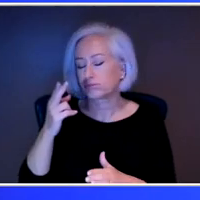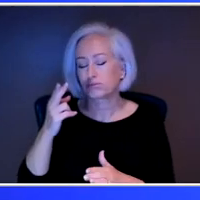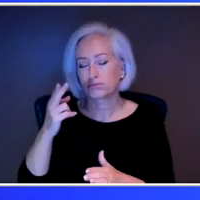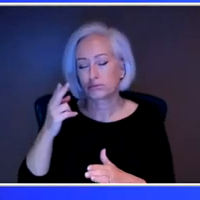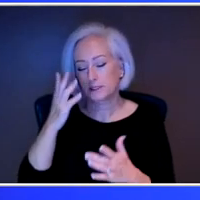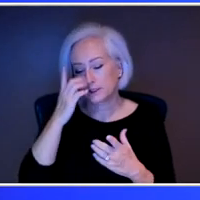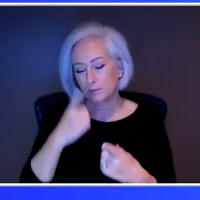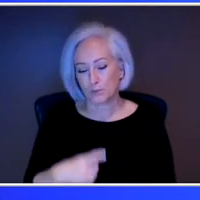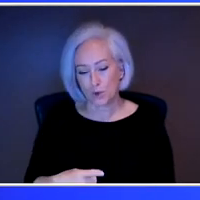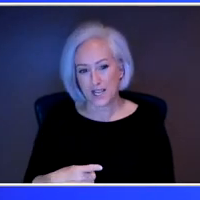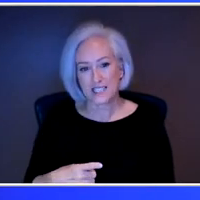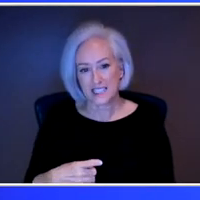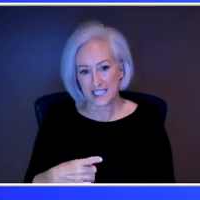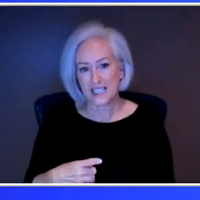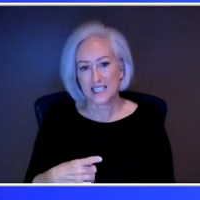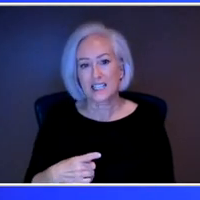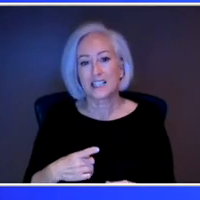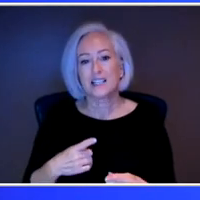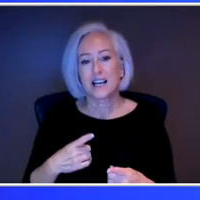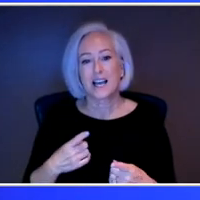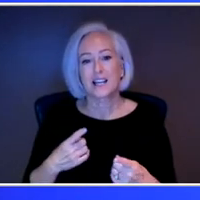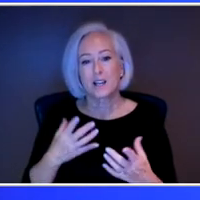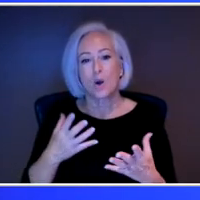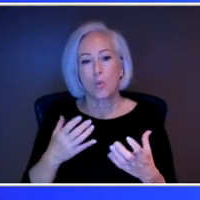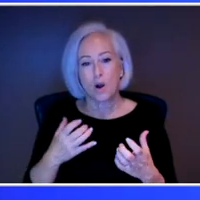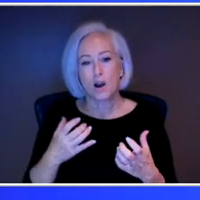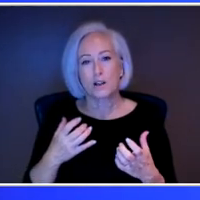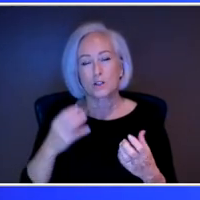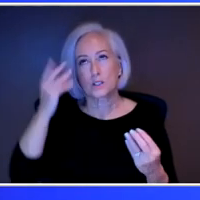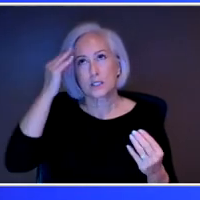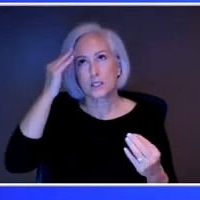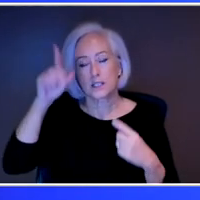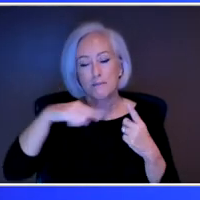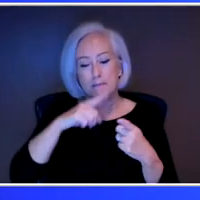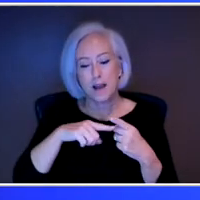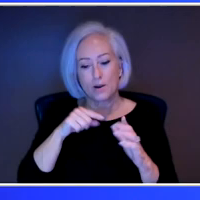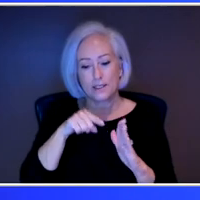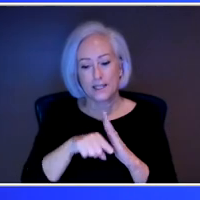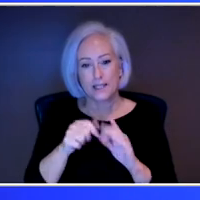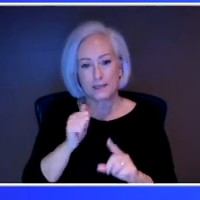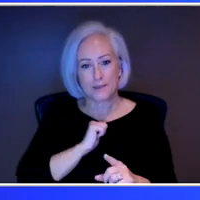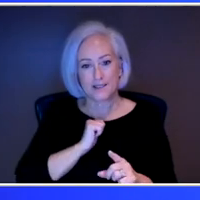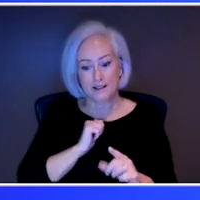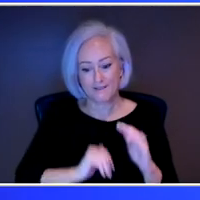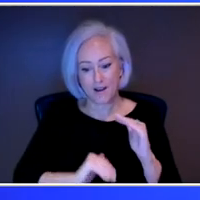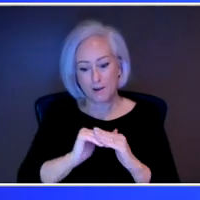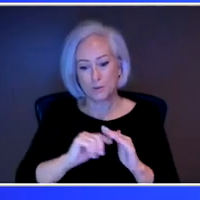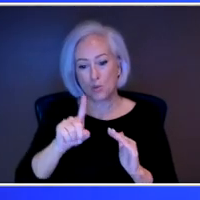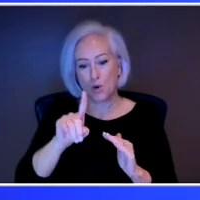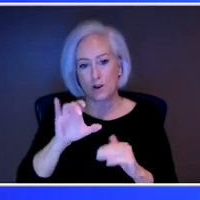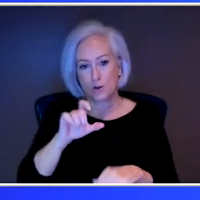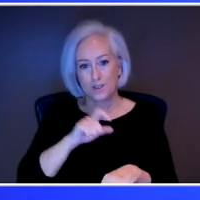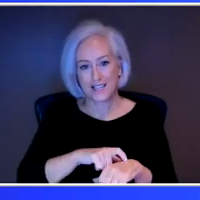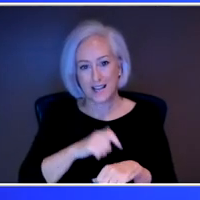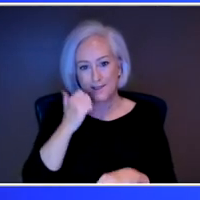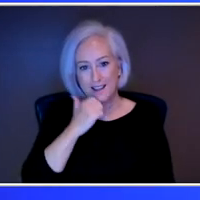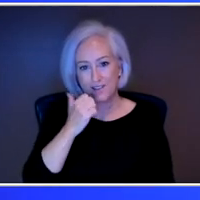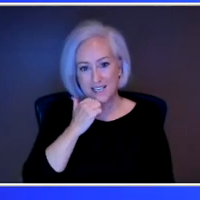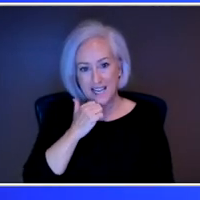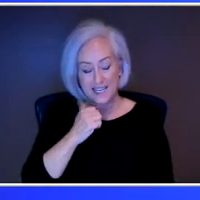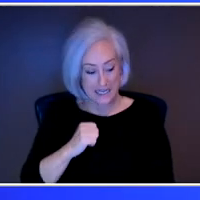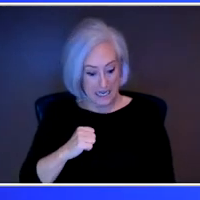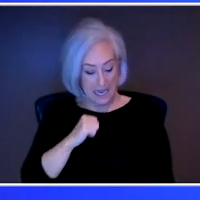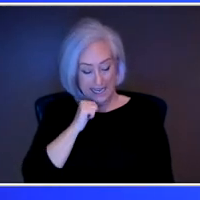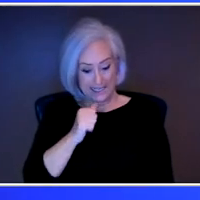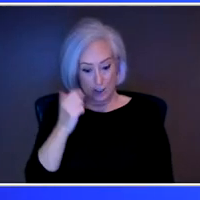probably at least 100 times a day. And I didn't realize how bad it was until I didn't have